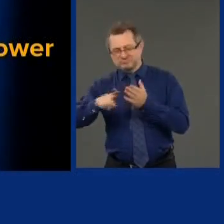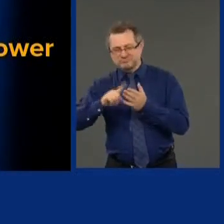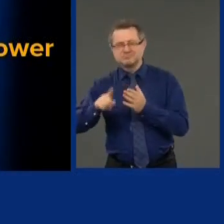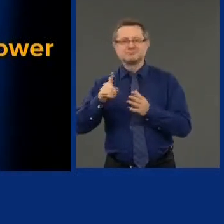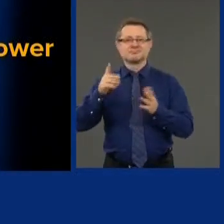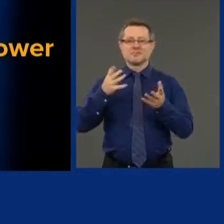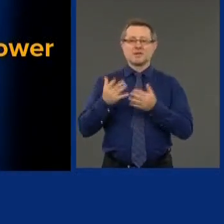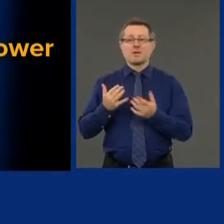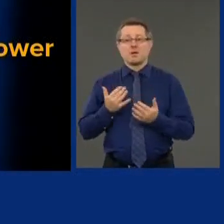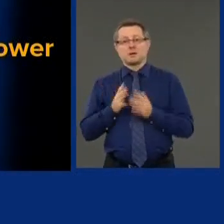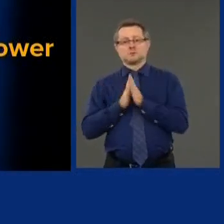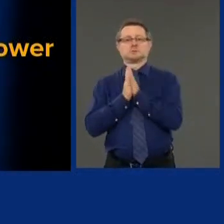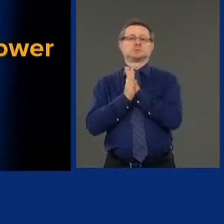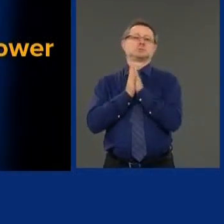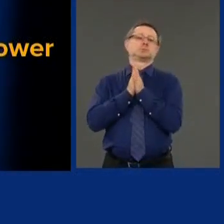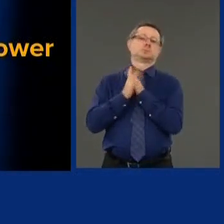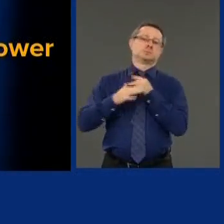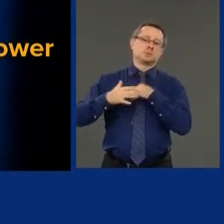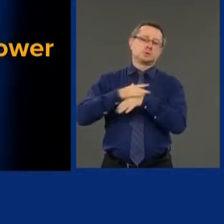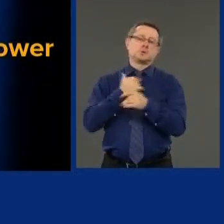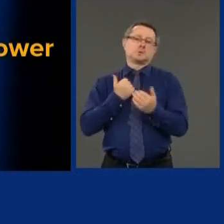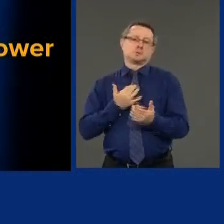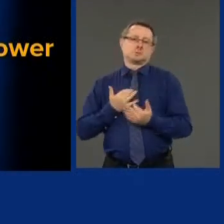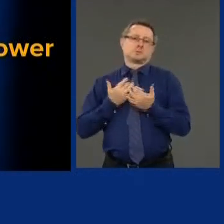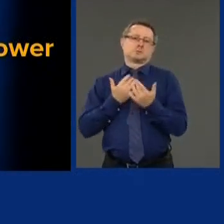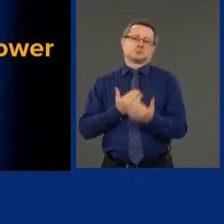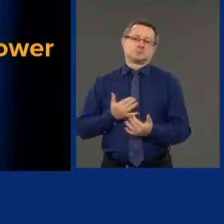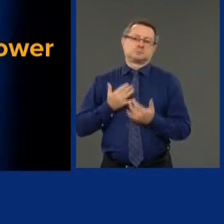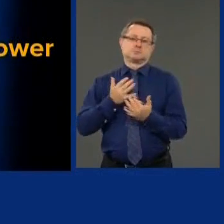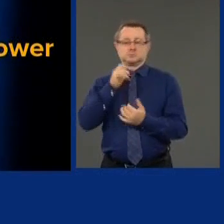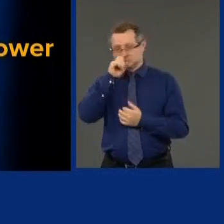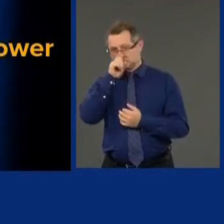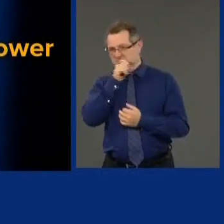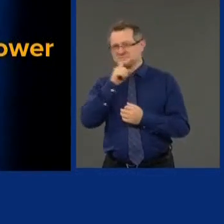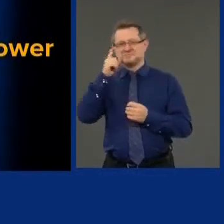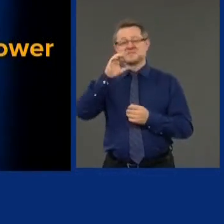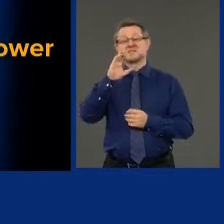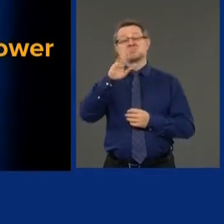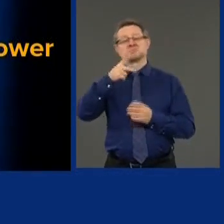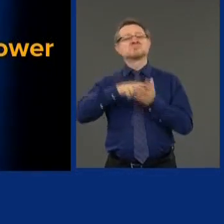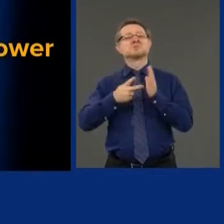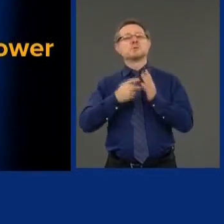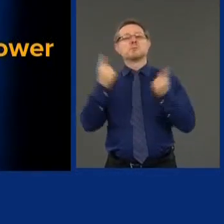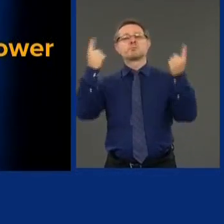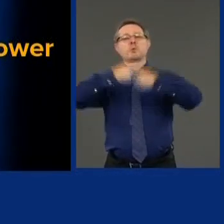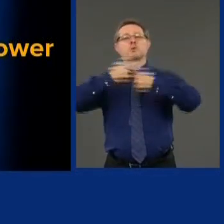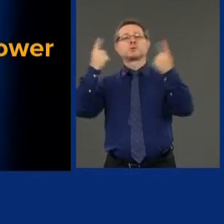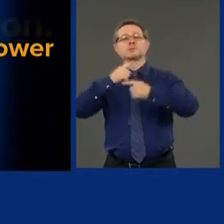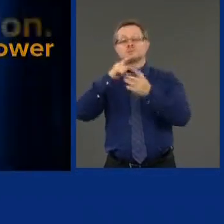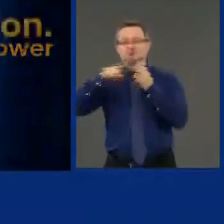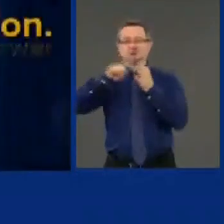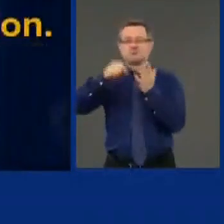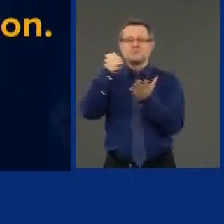areas, in tight quarters, waiting on a line because they were playing politics.